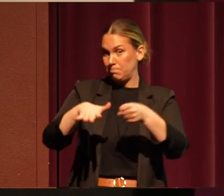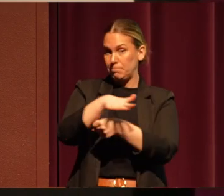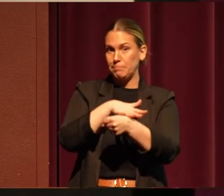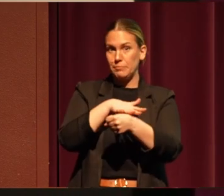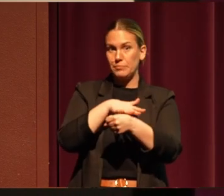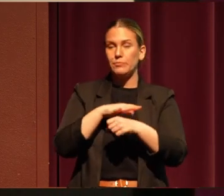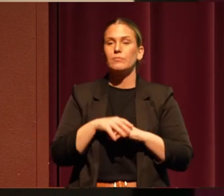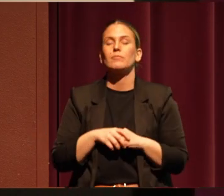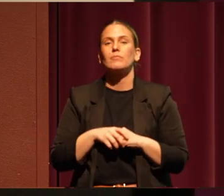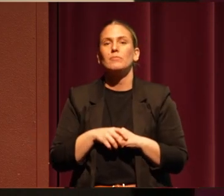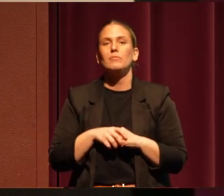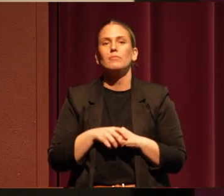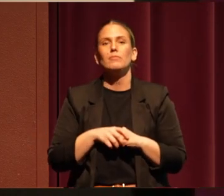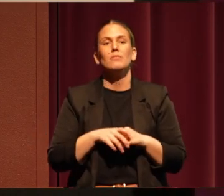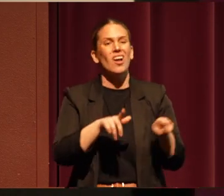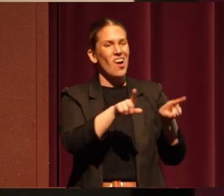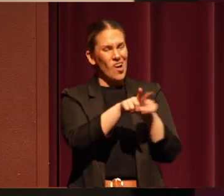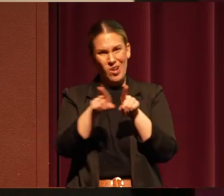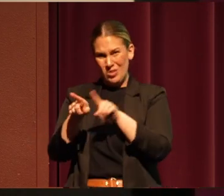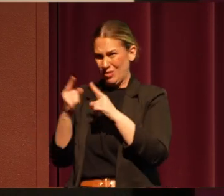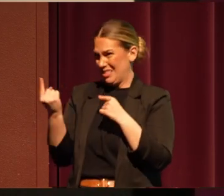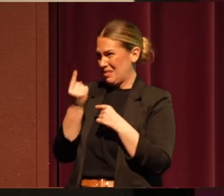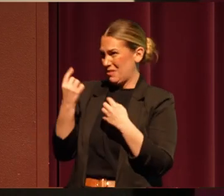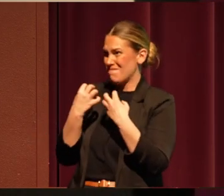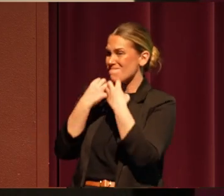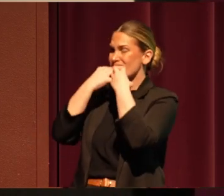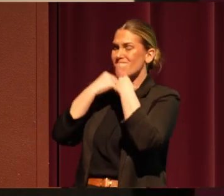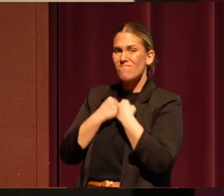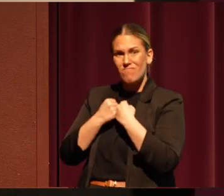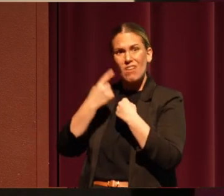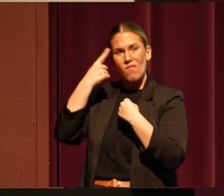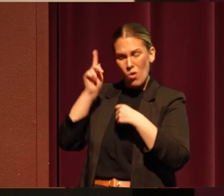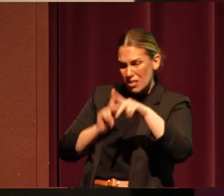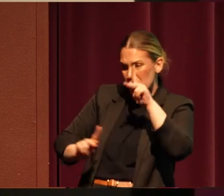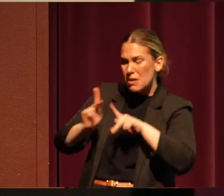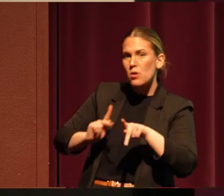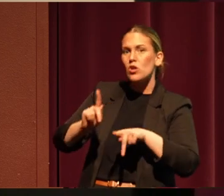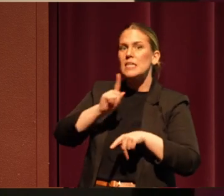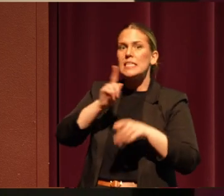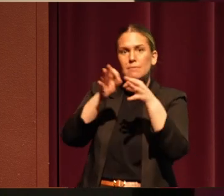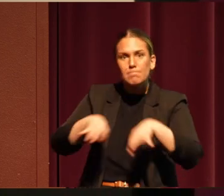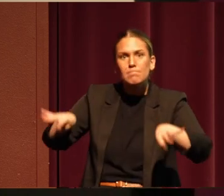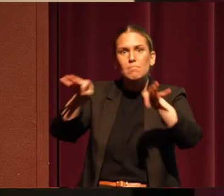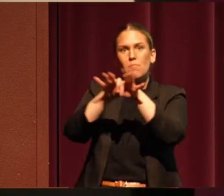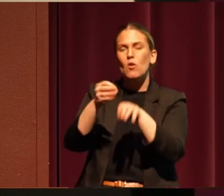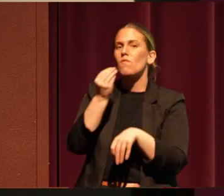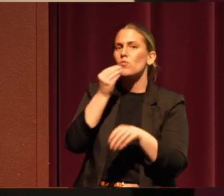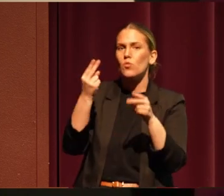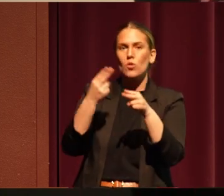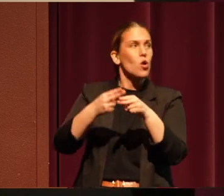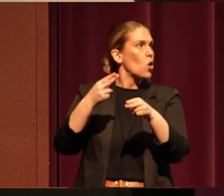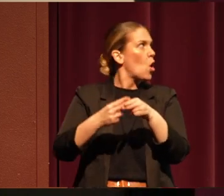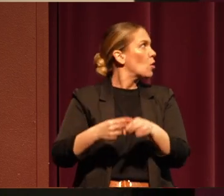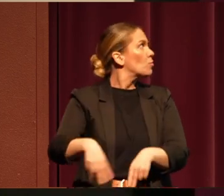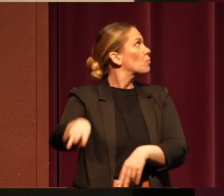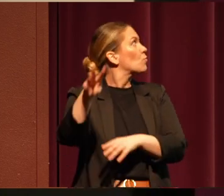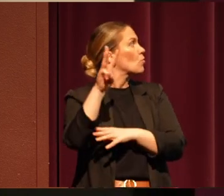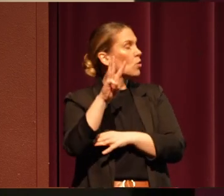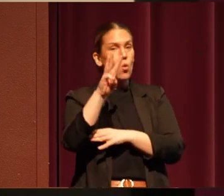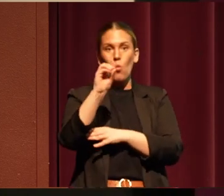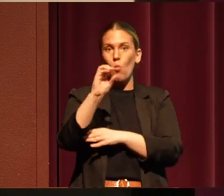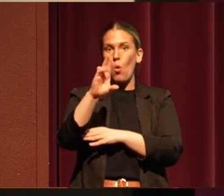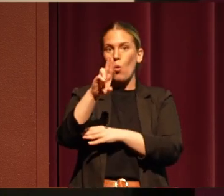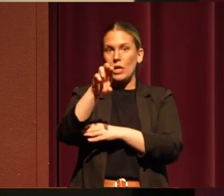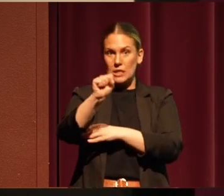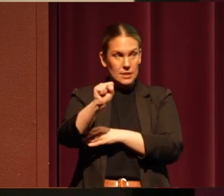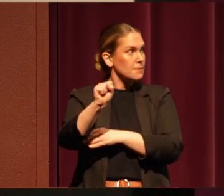And something that was very sacred to the Klamath people was a staple food called wokus. And this native lady